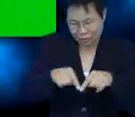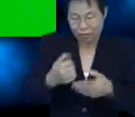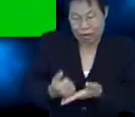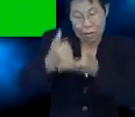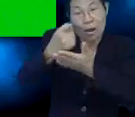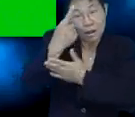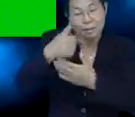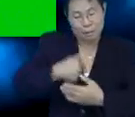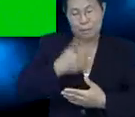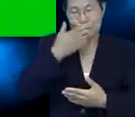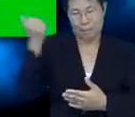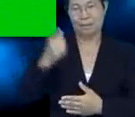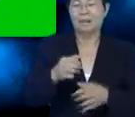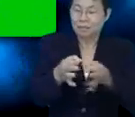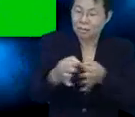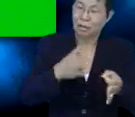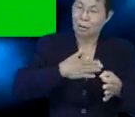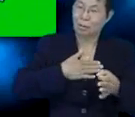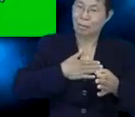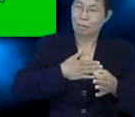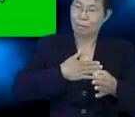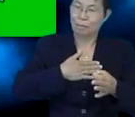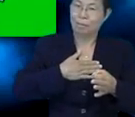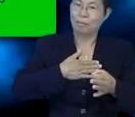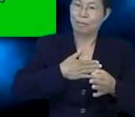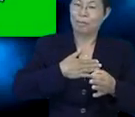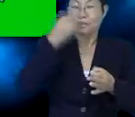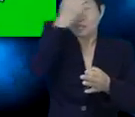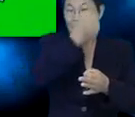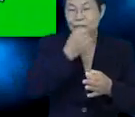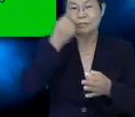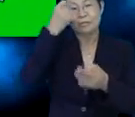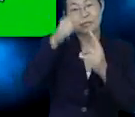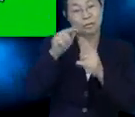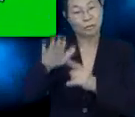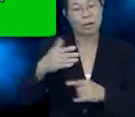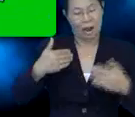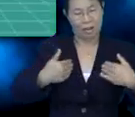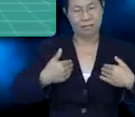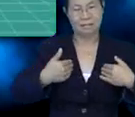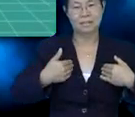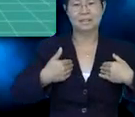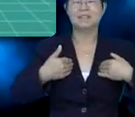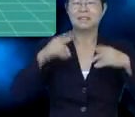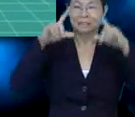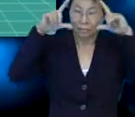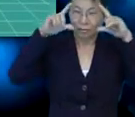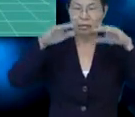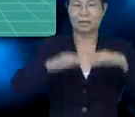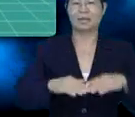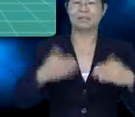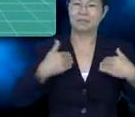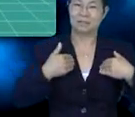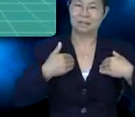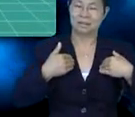triangle. To help you understand me better, let me describe my features to you. I have